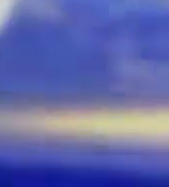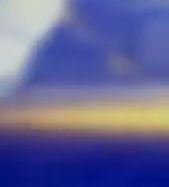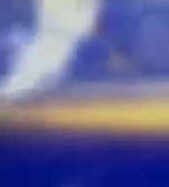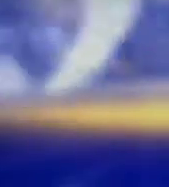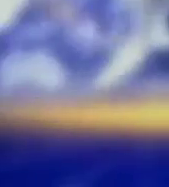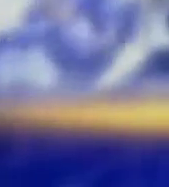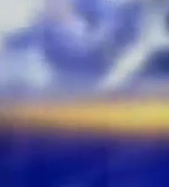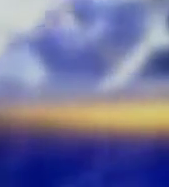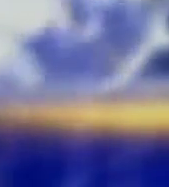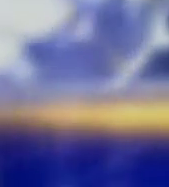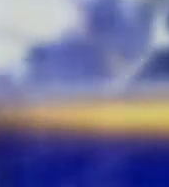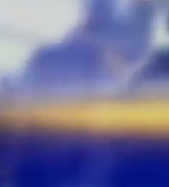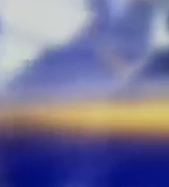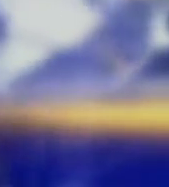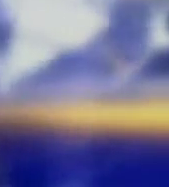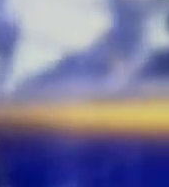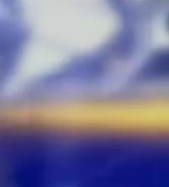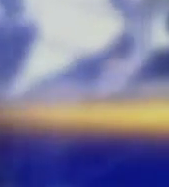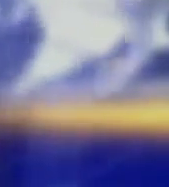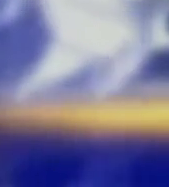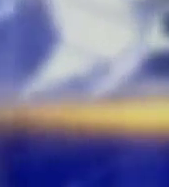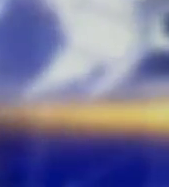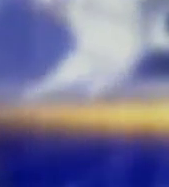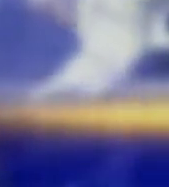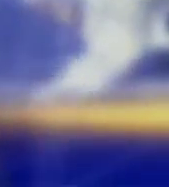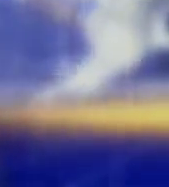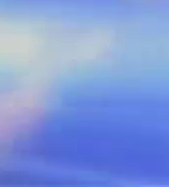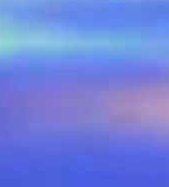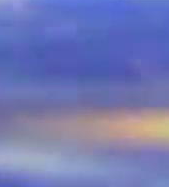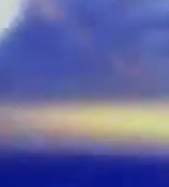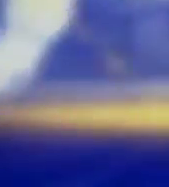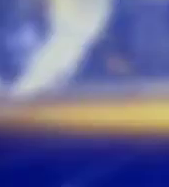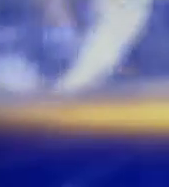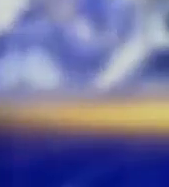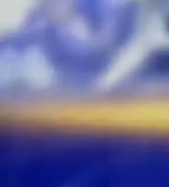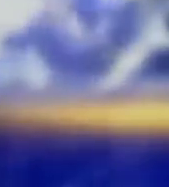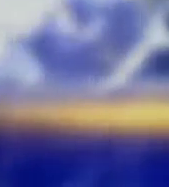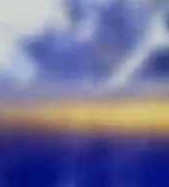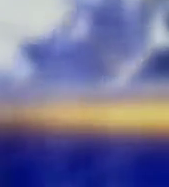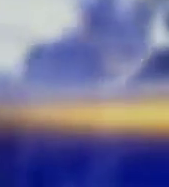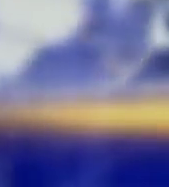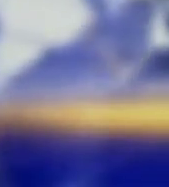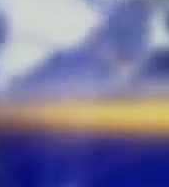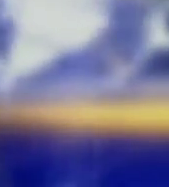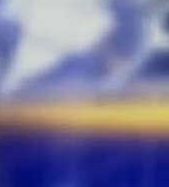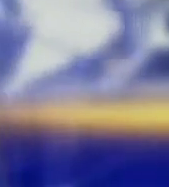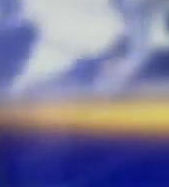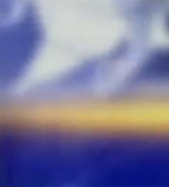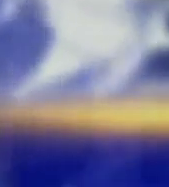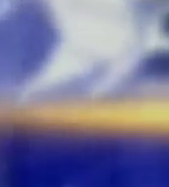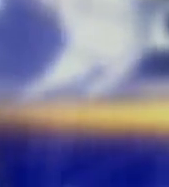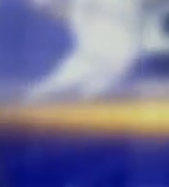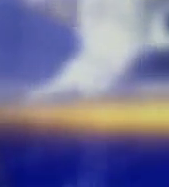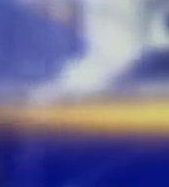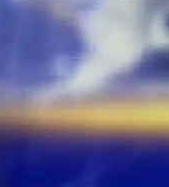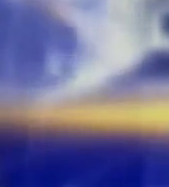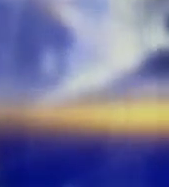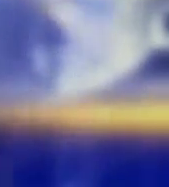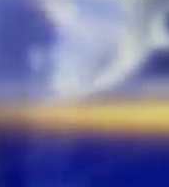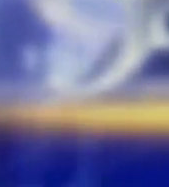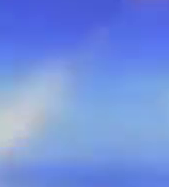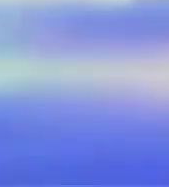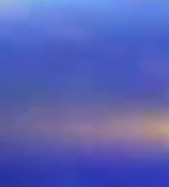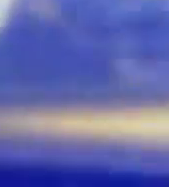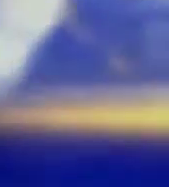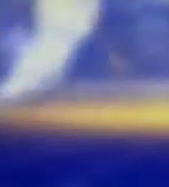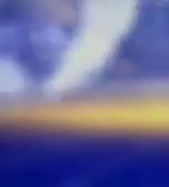The telecommunications firm said in a release that its postpaid mobile internet rates would remain the same, but the data allocation for both the casual